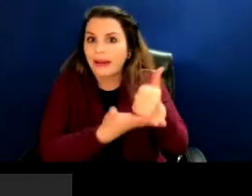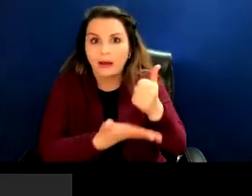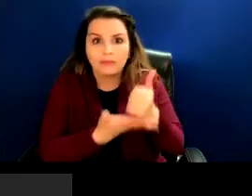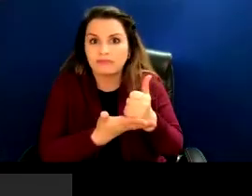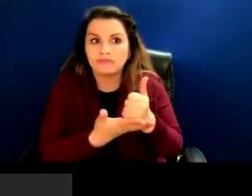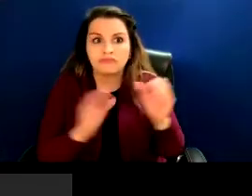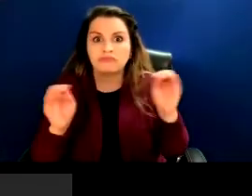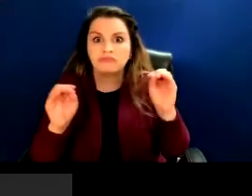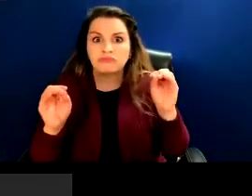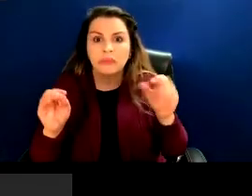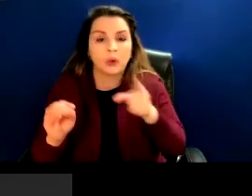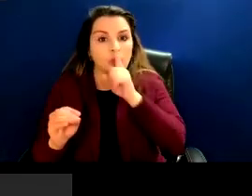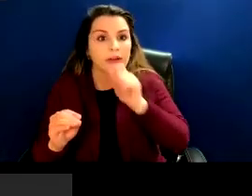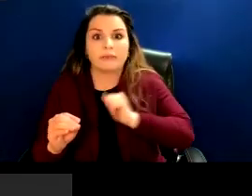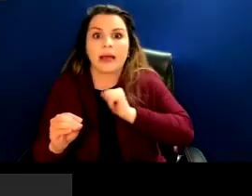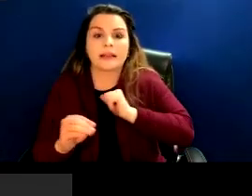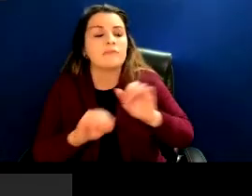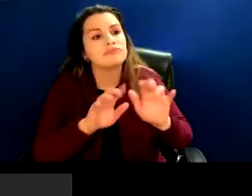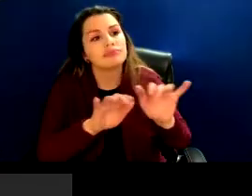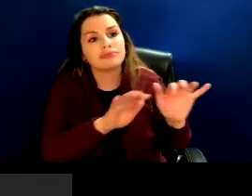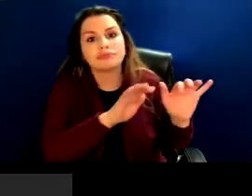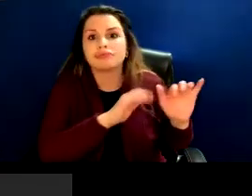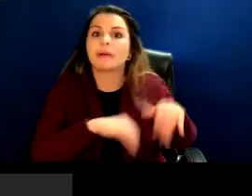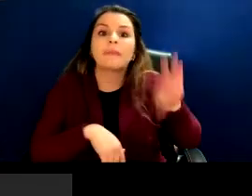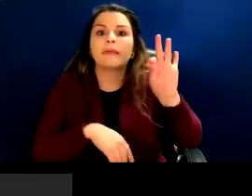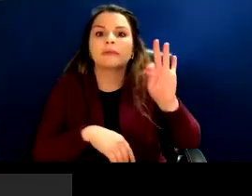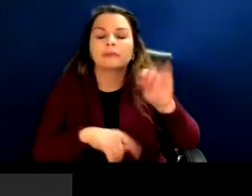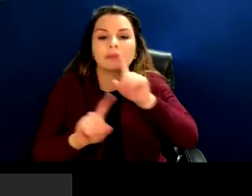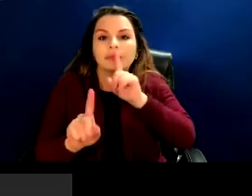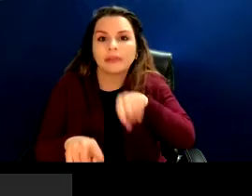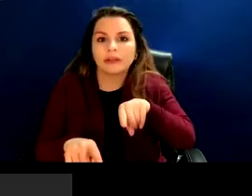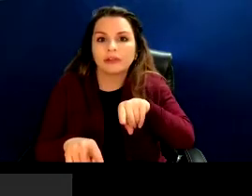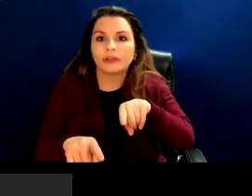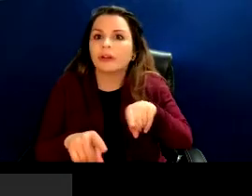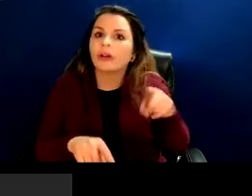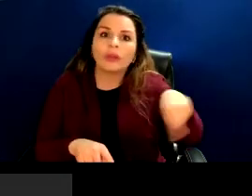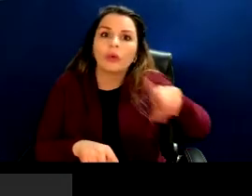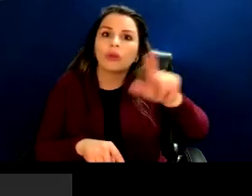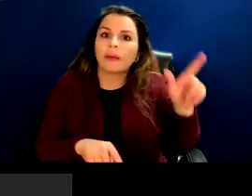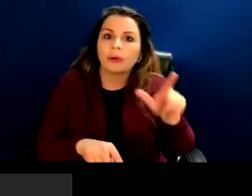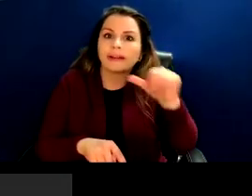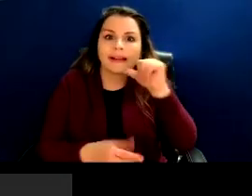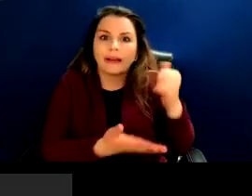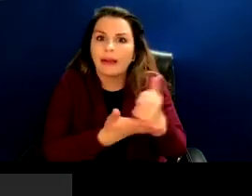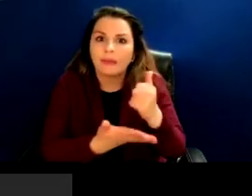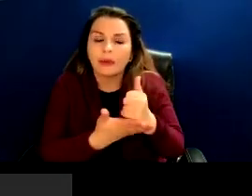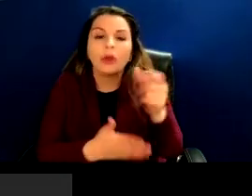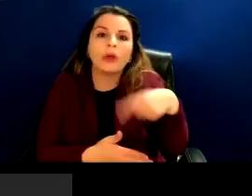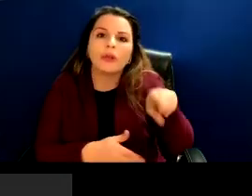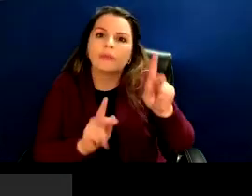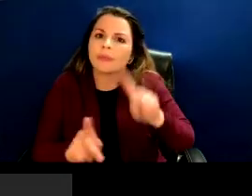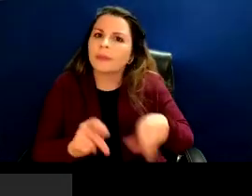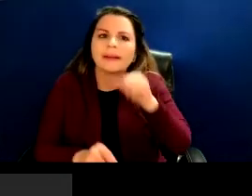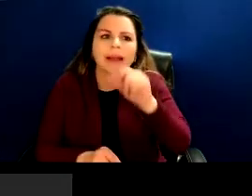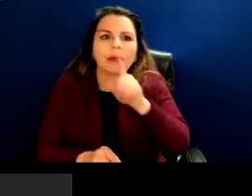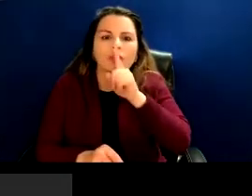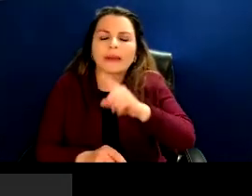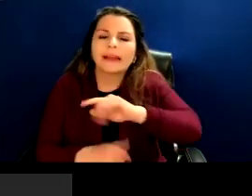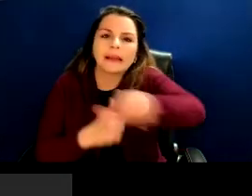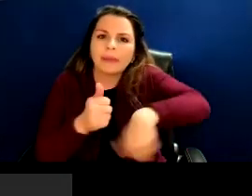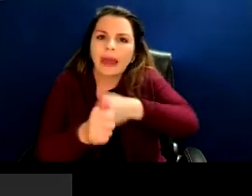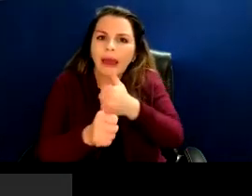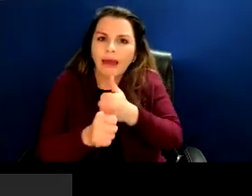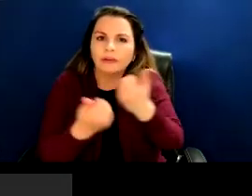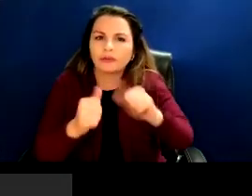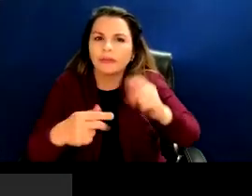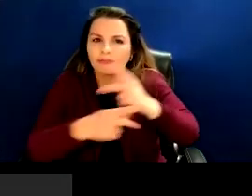working on search algorithms there who are not thinking this as people who are not thinking about the subjective nature